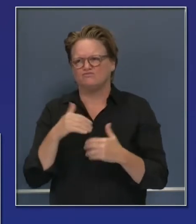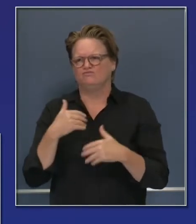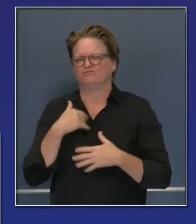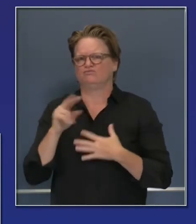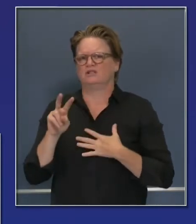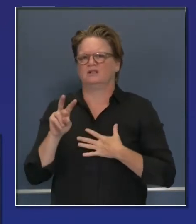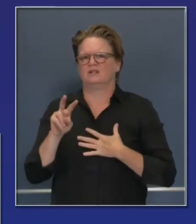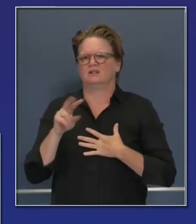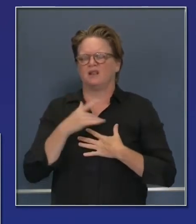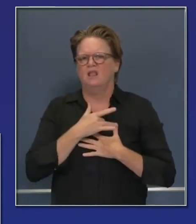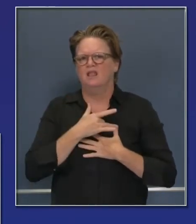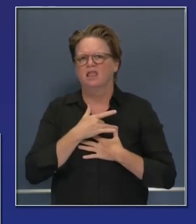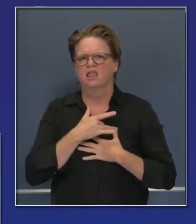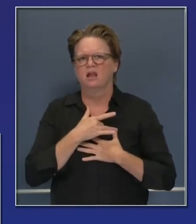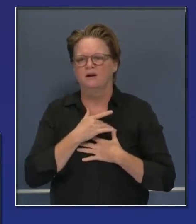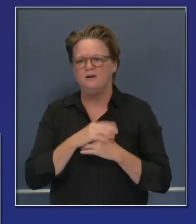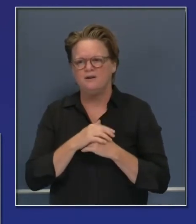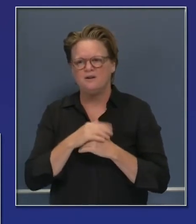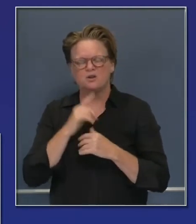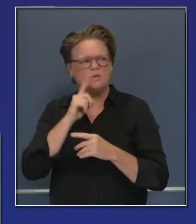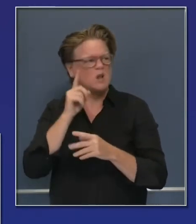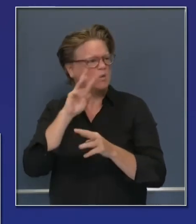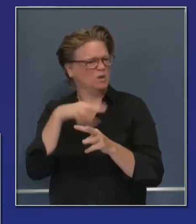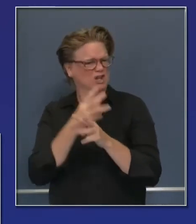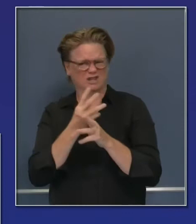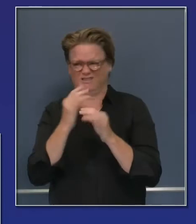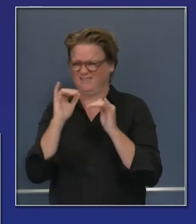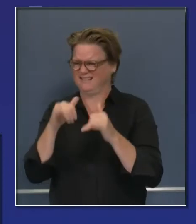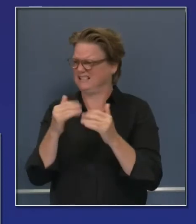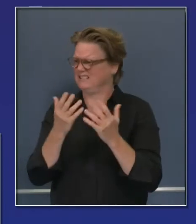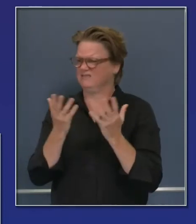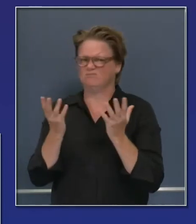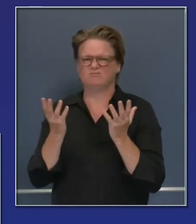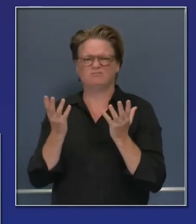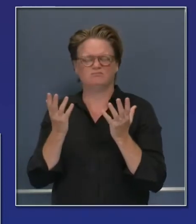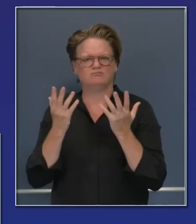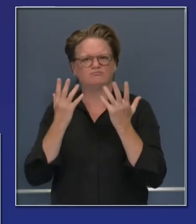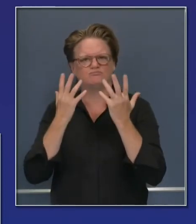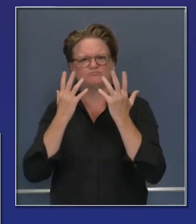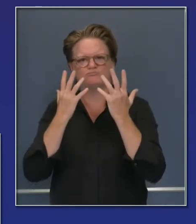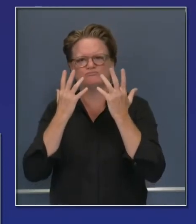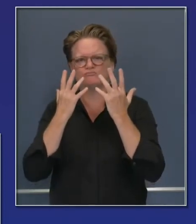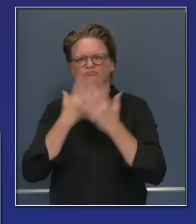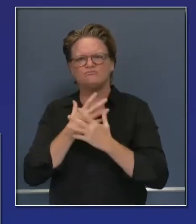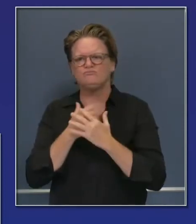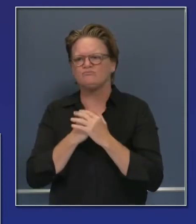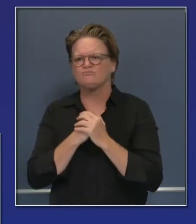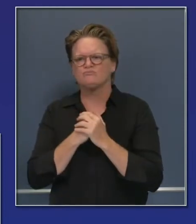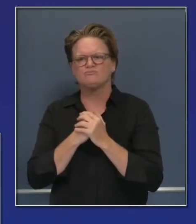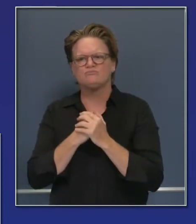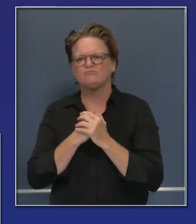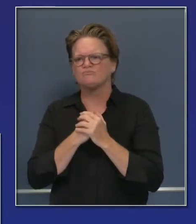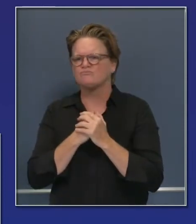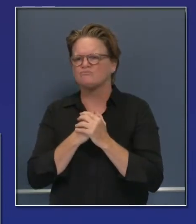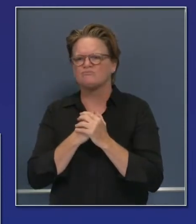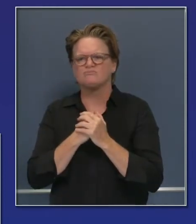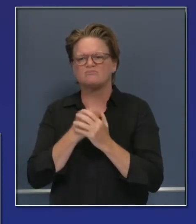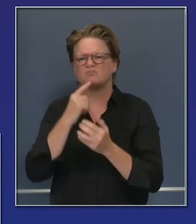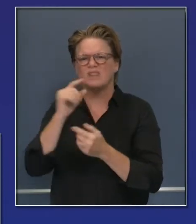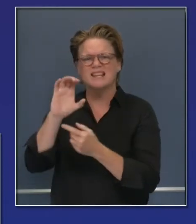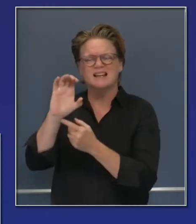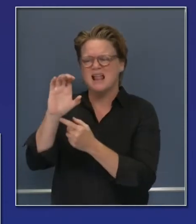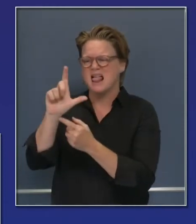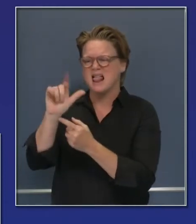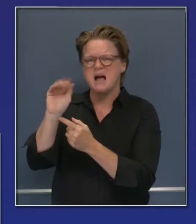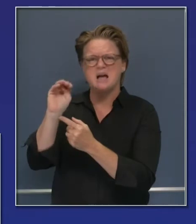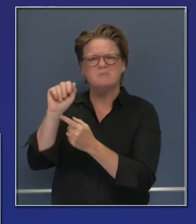the reality, not just the assertion, not just the point of view, the reality of climate change in